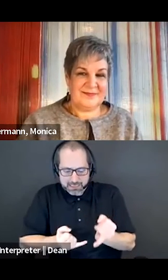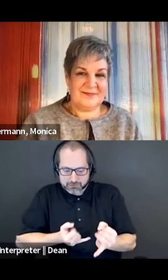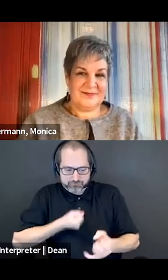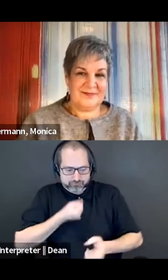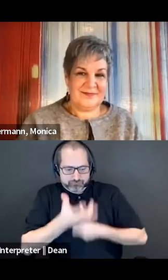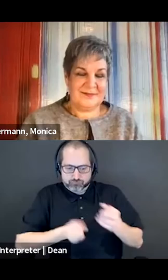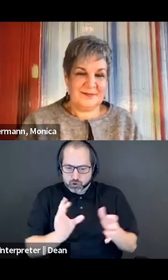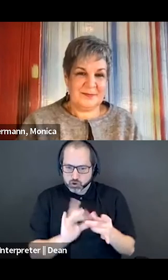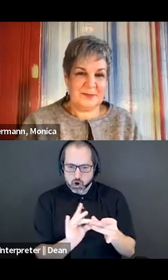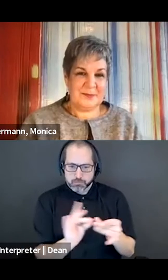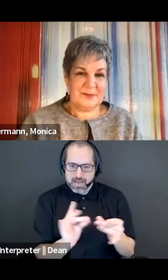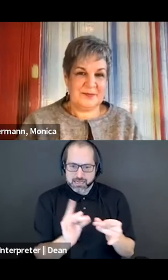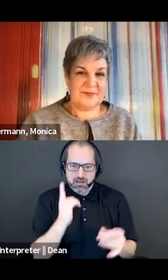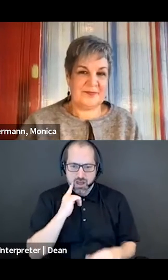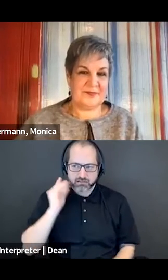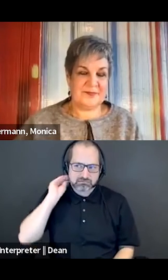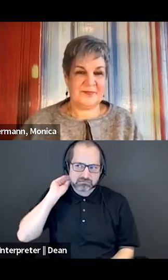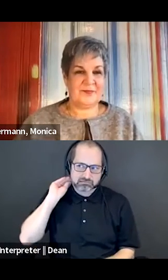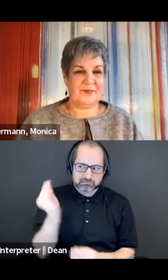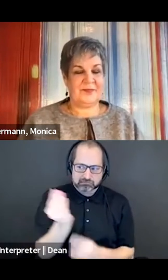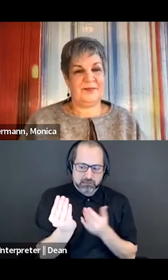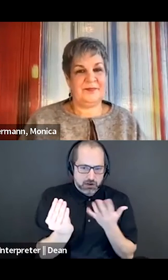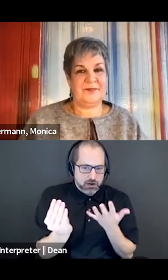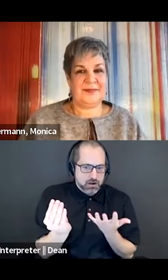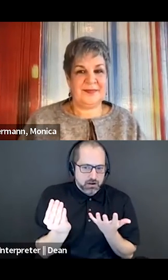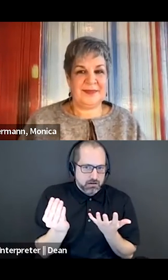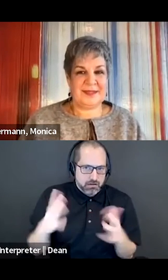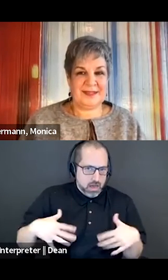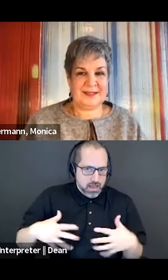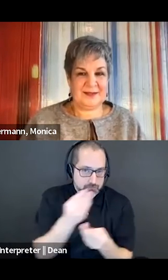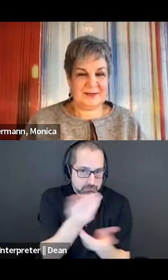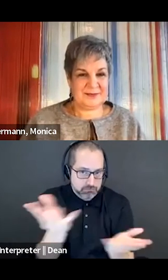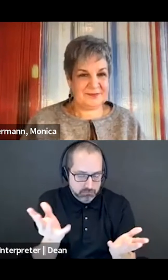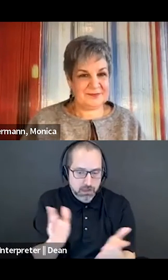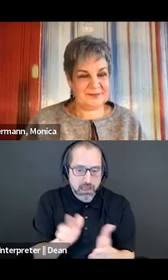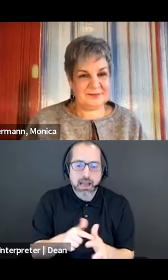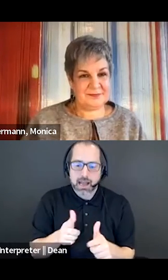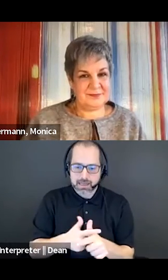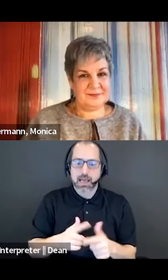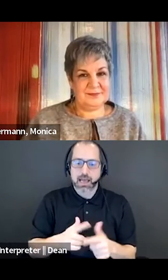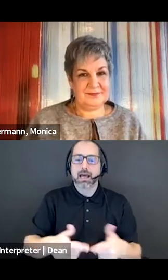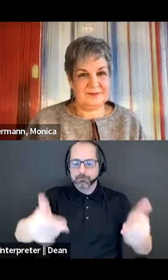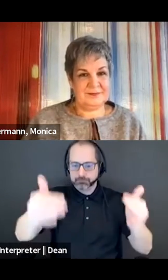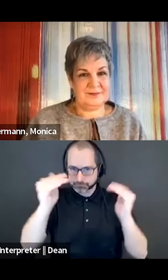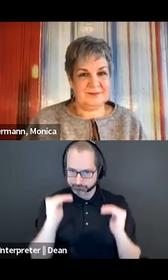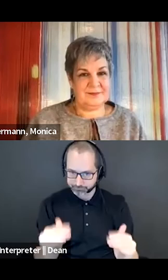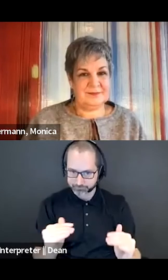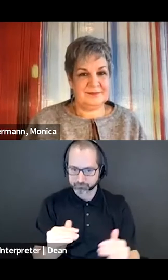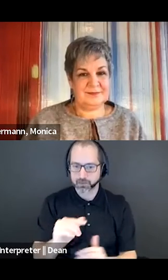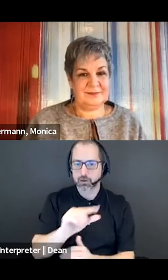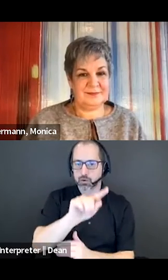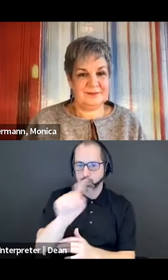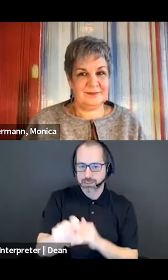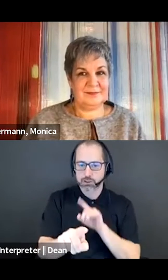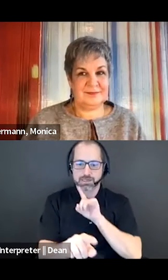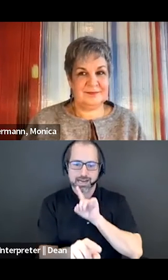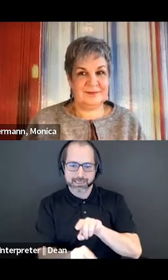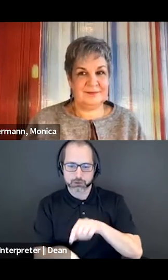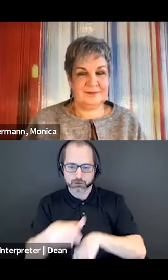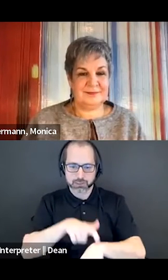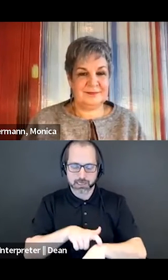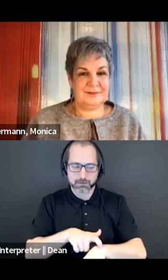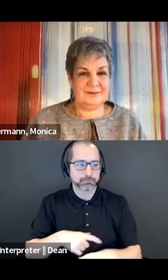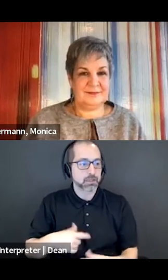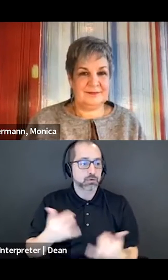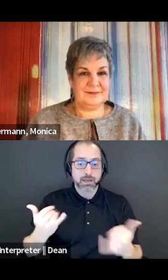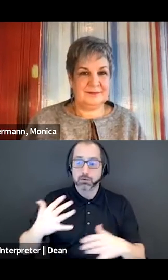official portion of the panel section. And then we're going to move on to the Q&A period. So for the closing remarks, let's start with